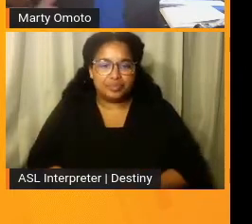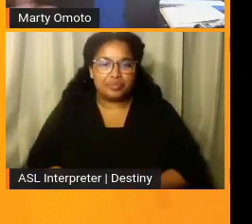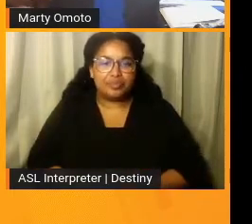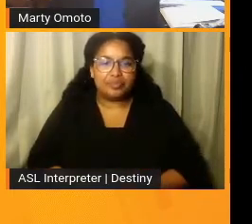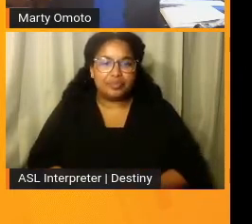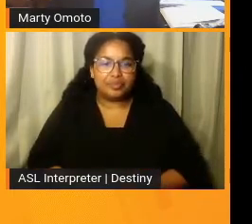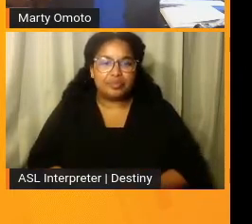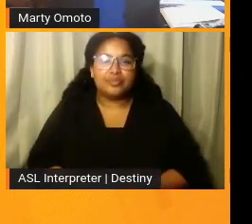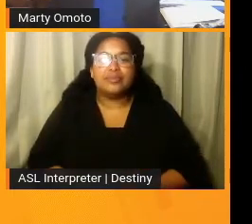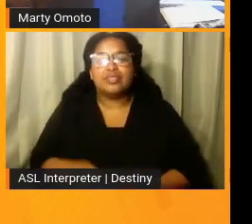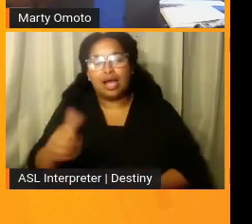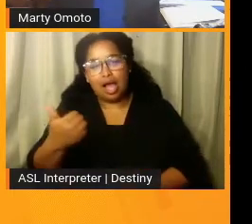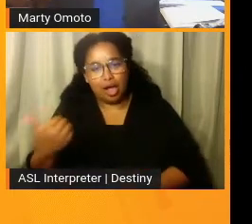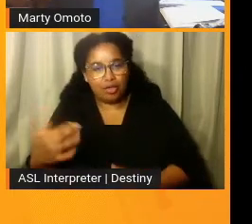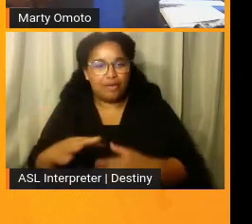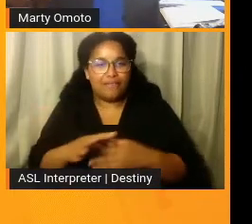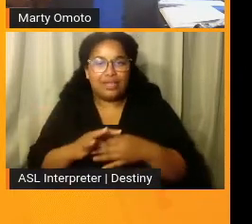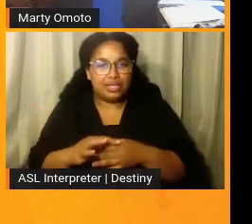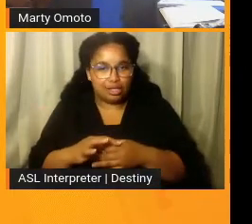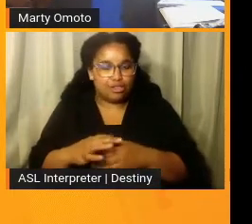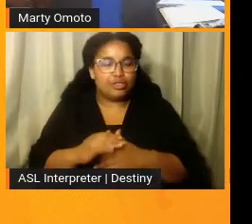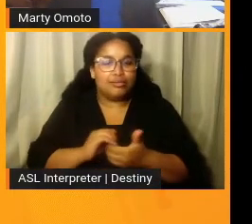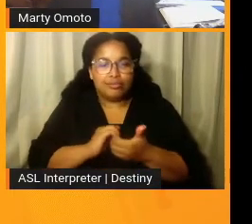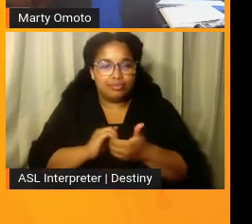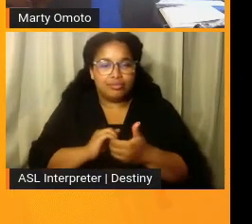And the other affiliation. Next slide.